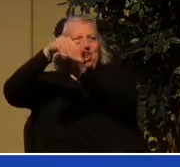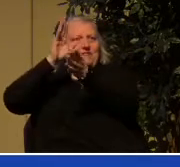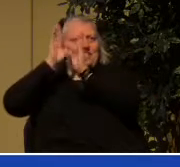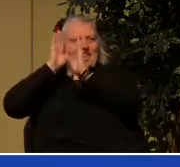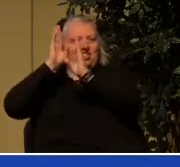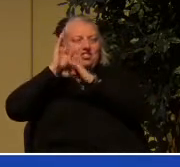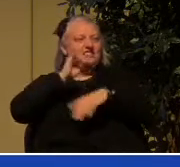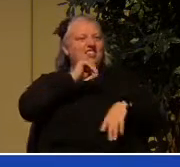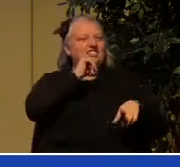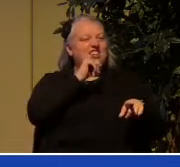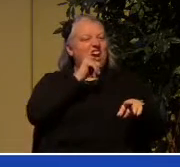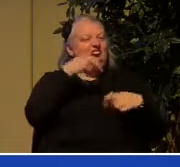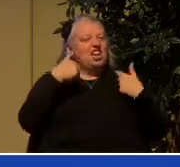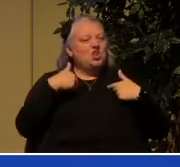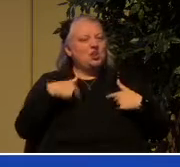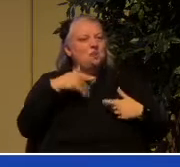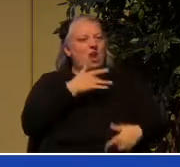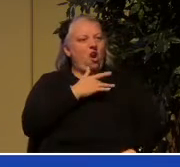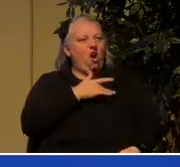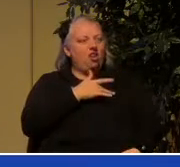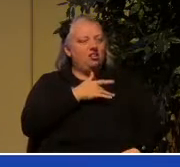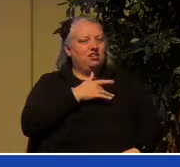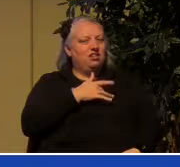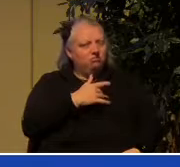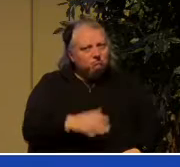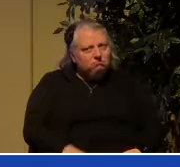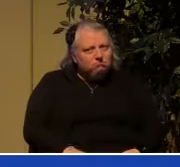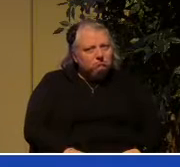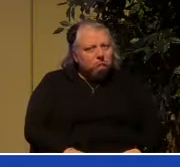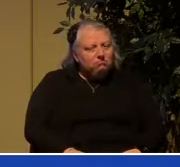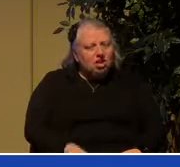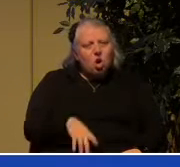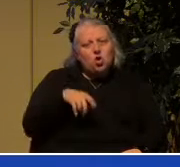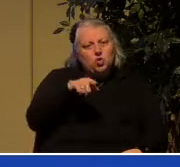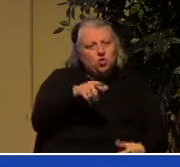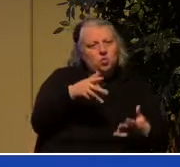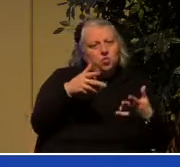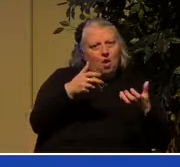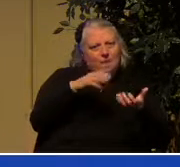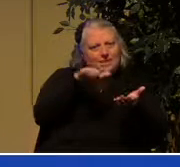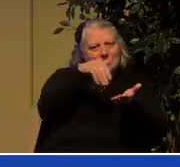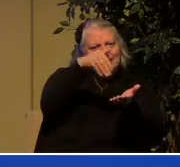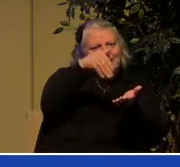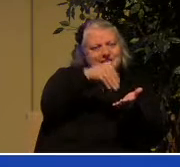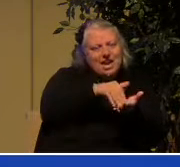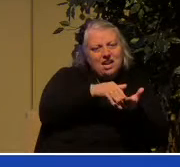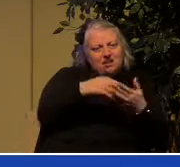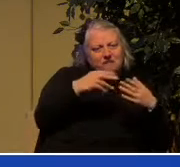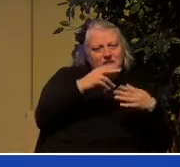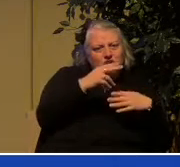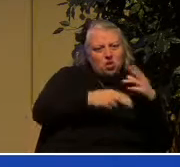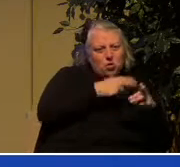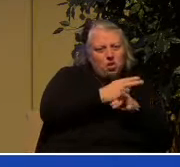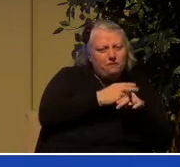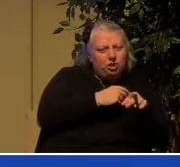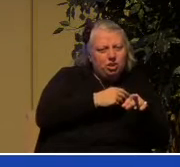that's like hell if you want to be the center of the universe because God isn't going to move over